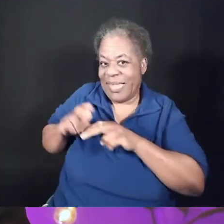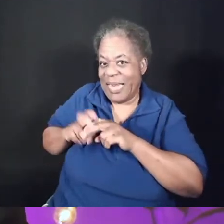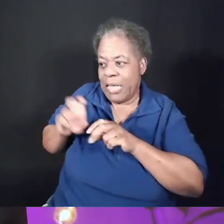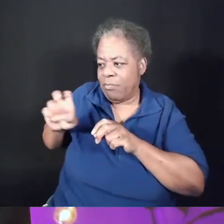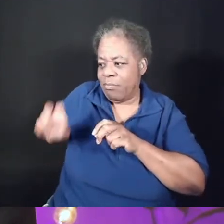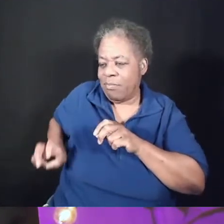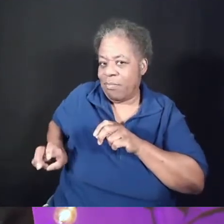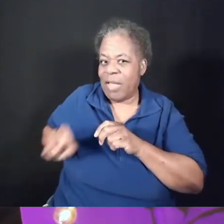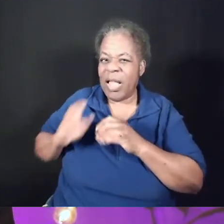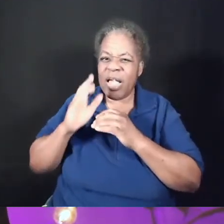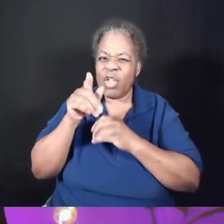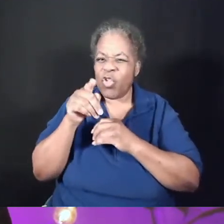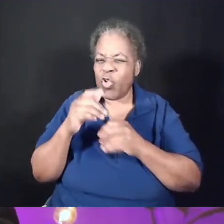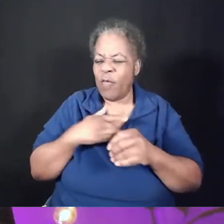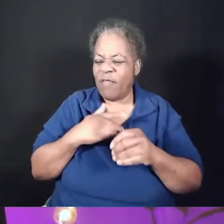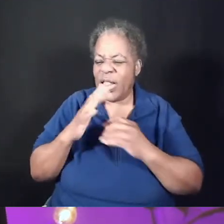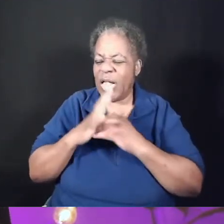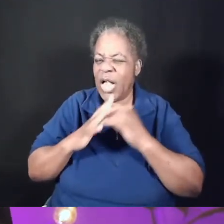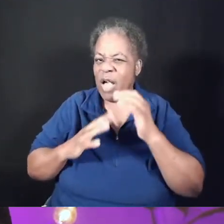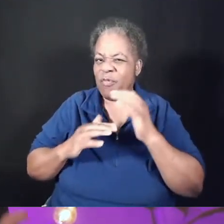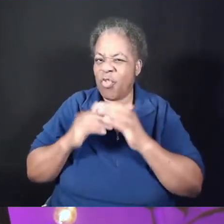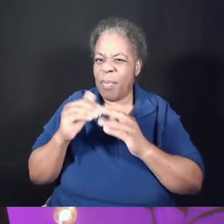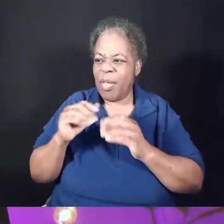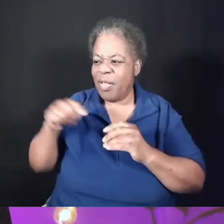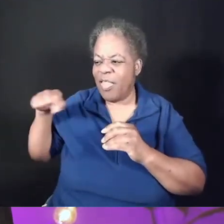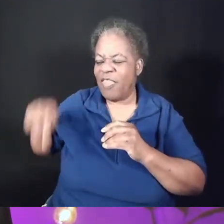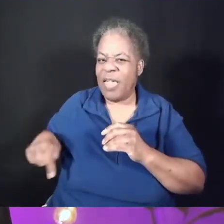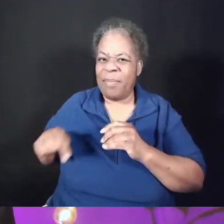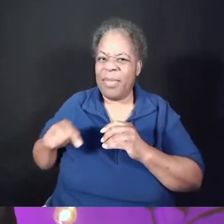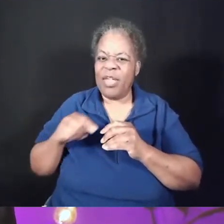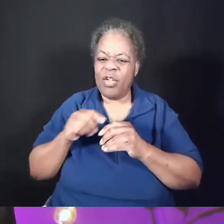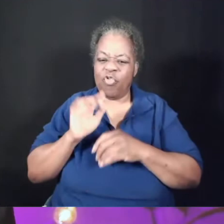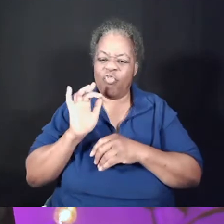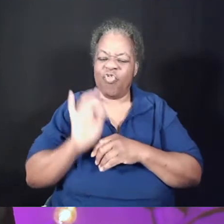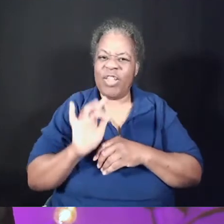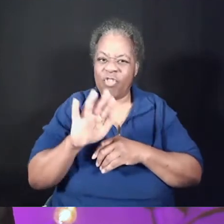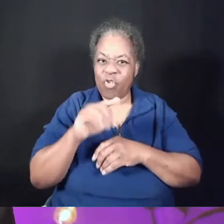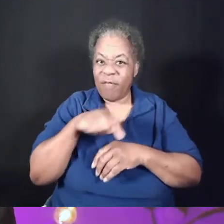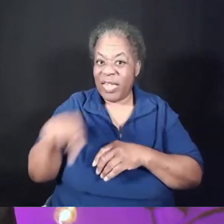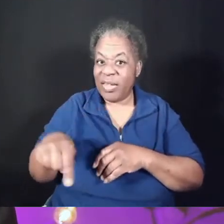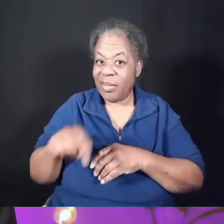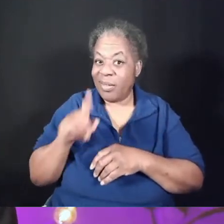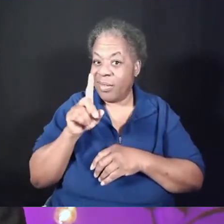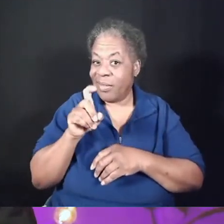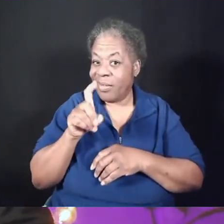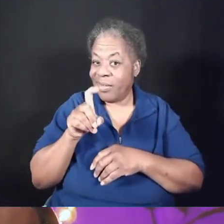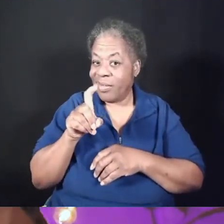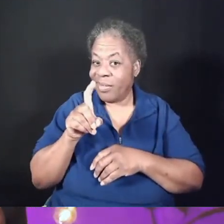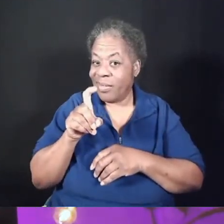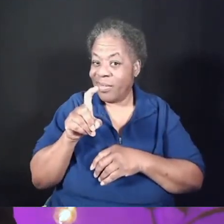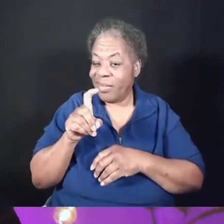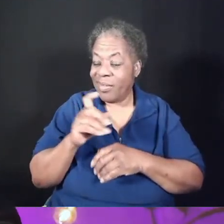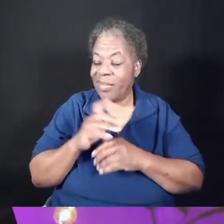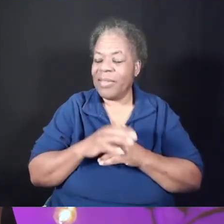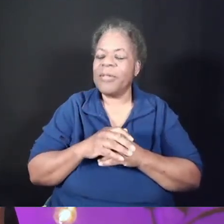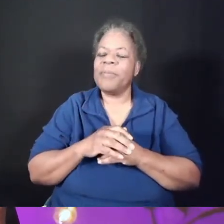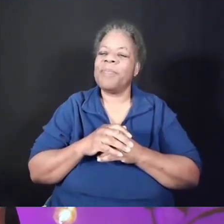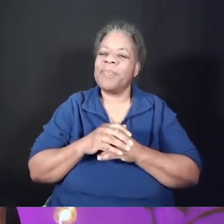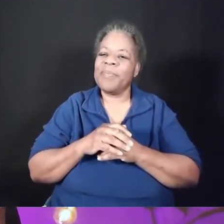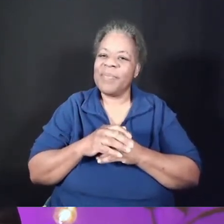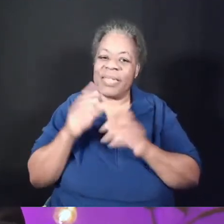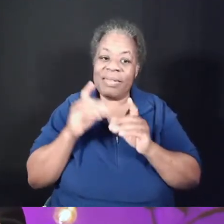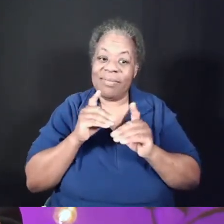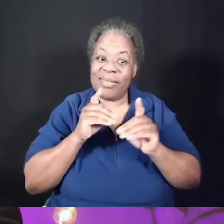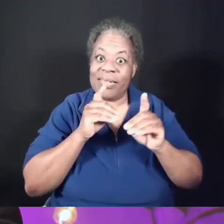And what if you've been walking around in sandals, down dusty, animal-dung-covered roads all day? So, for them to be a disciple,